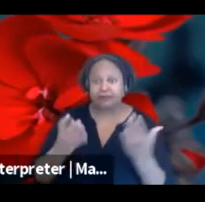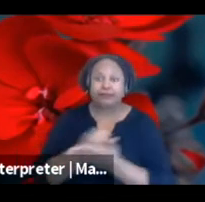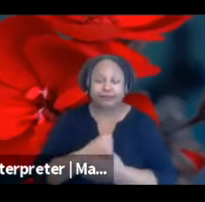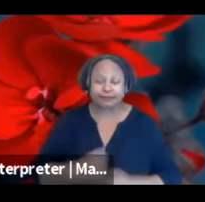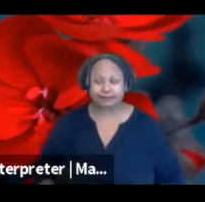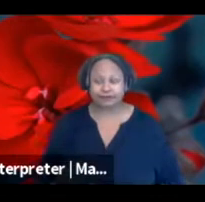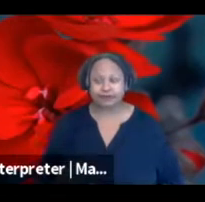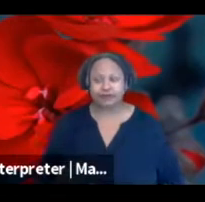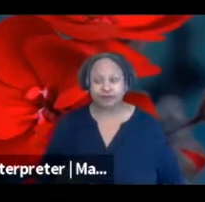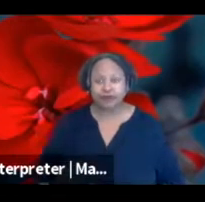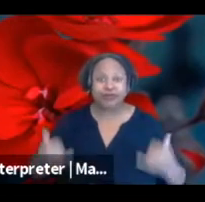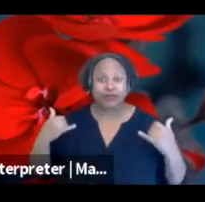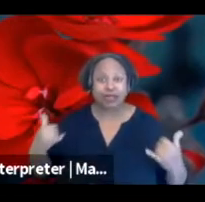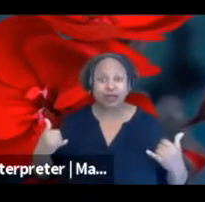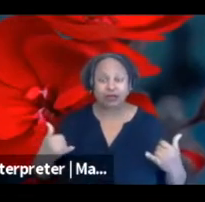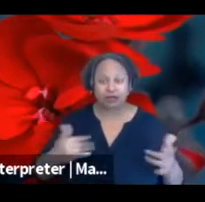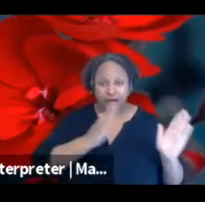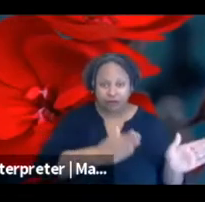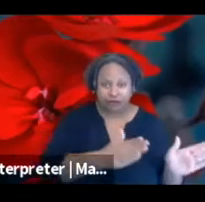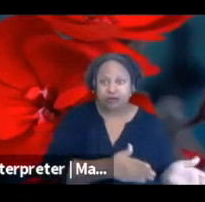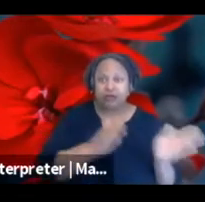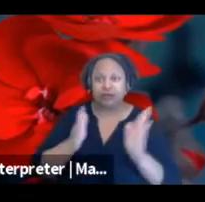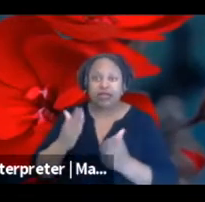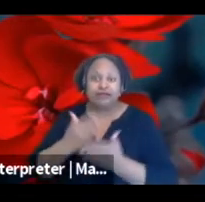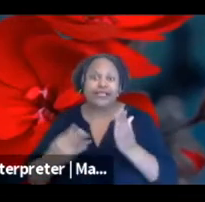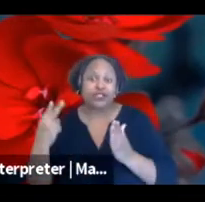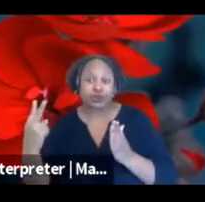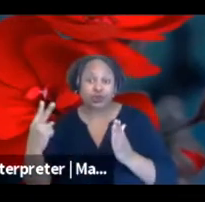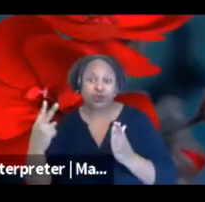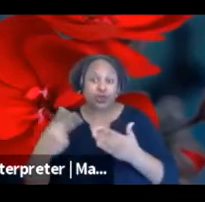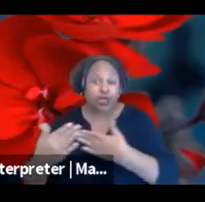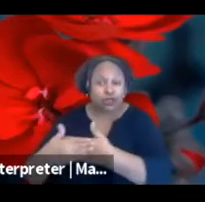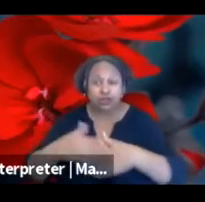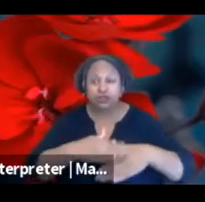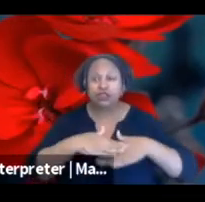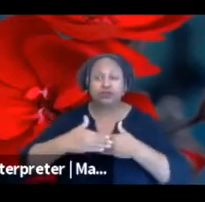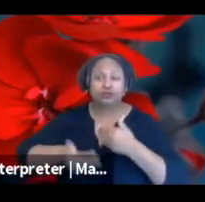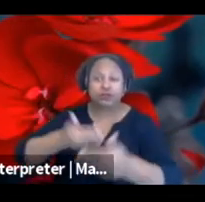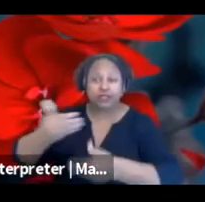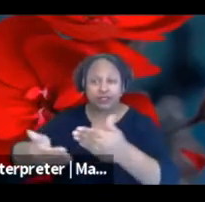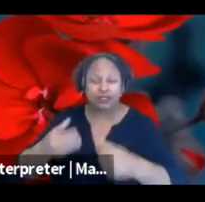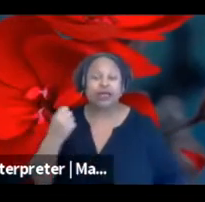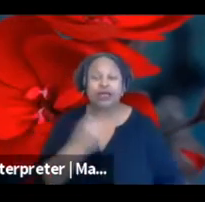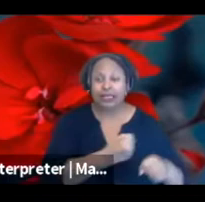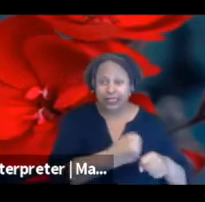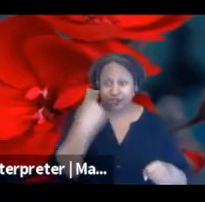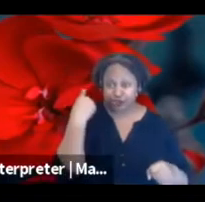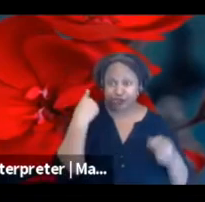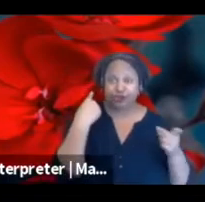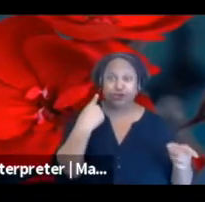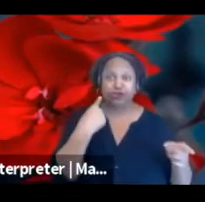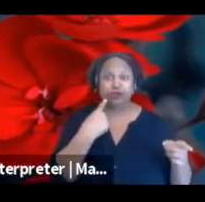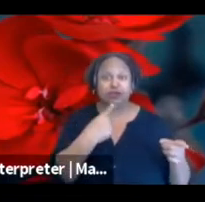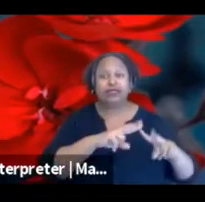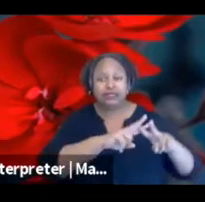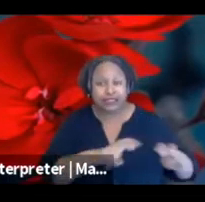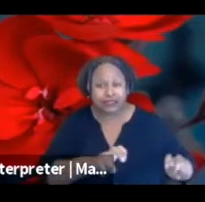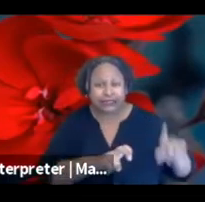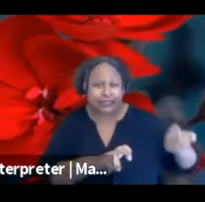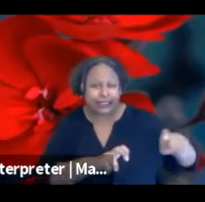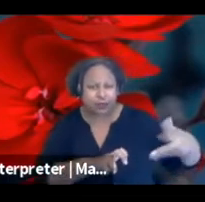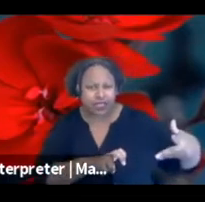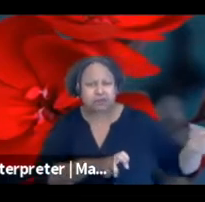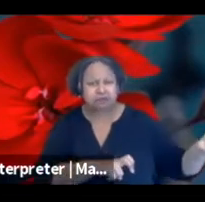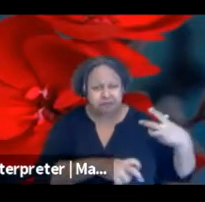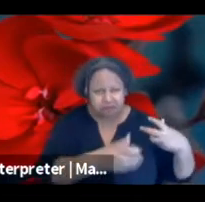So that brings me to phase two of this consultation process. So last year we had that assessment of needs, and then